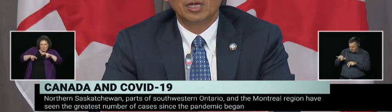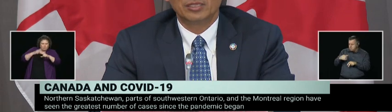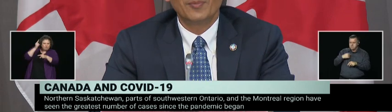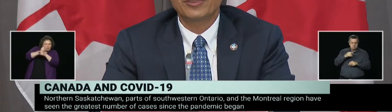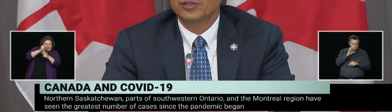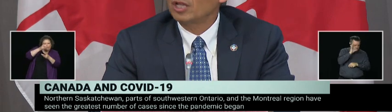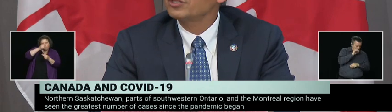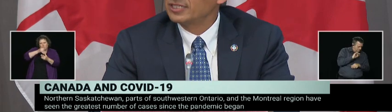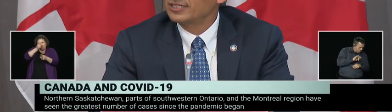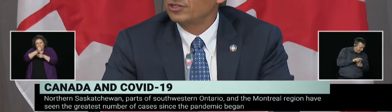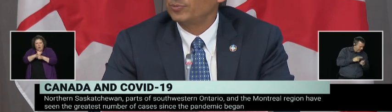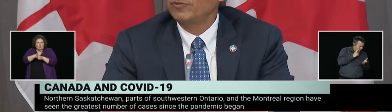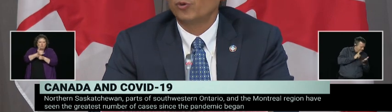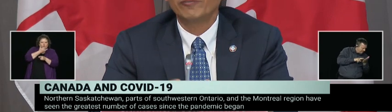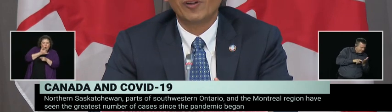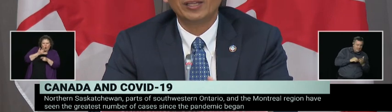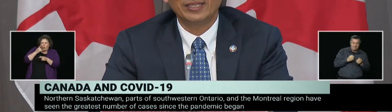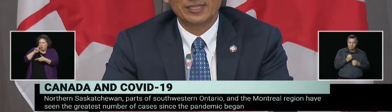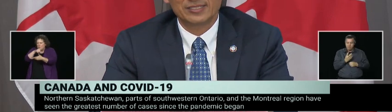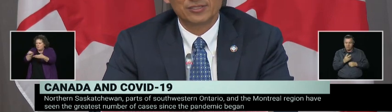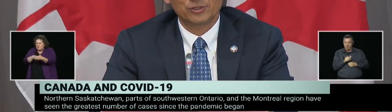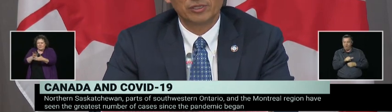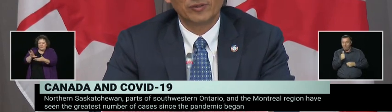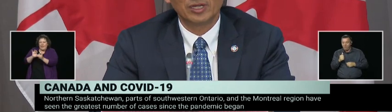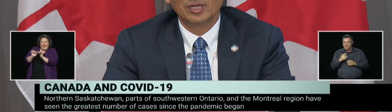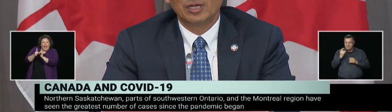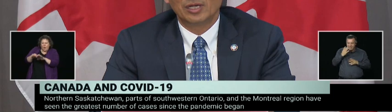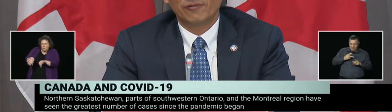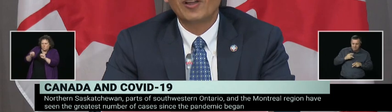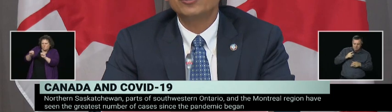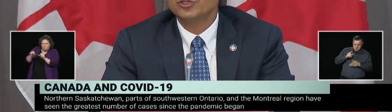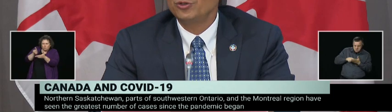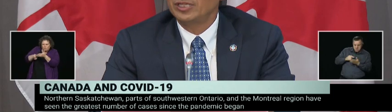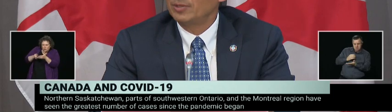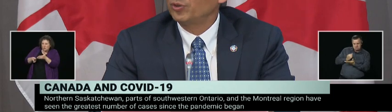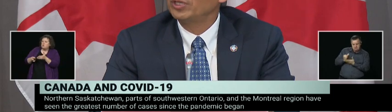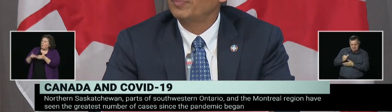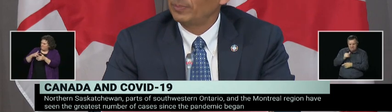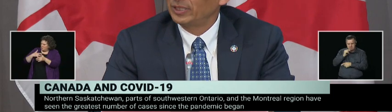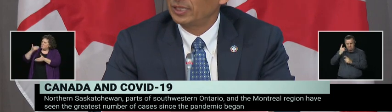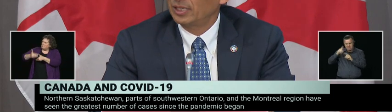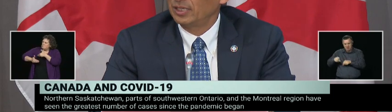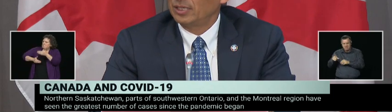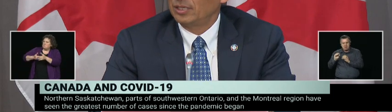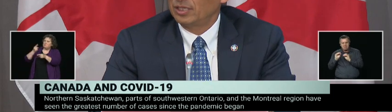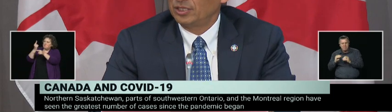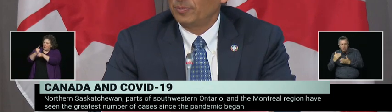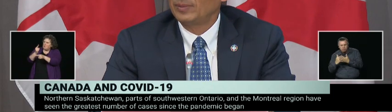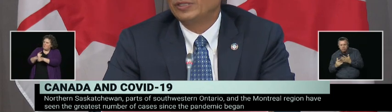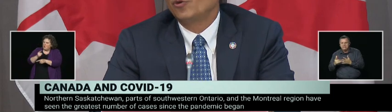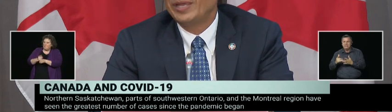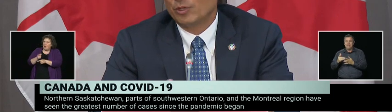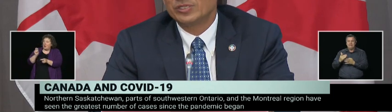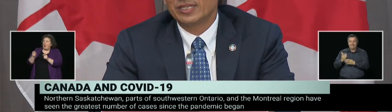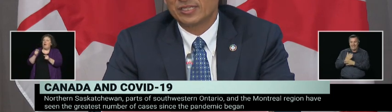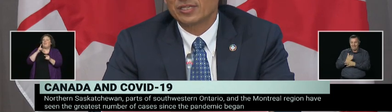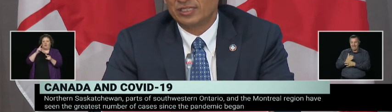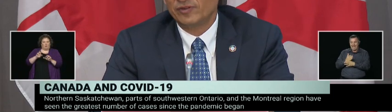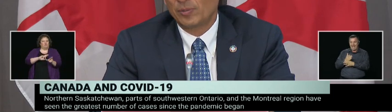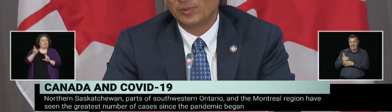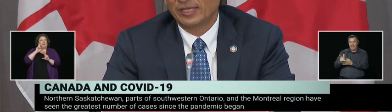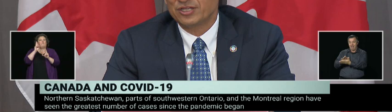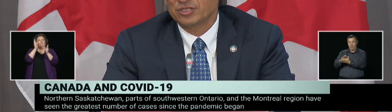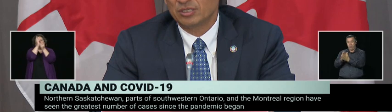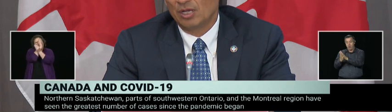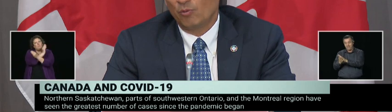the methodology, cetera, before it finally gets sort of fine-tuned and then put in the public domain, I would say, in the